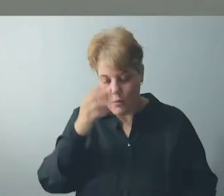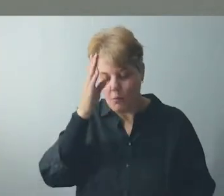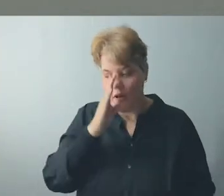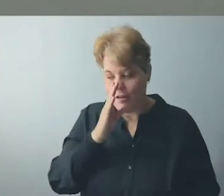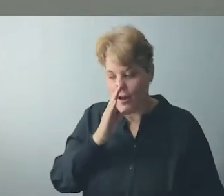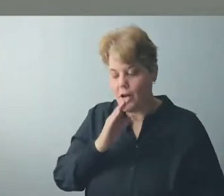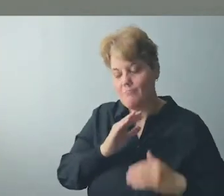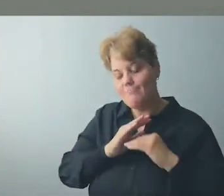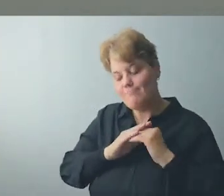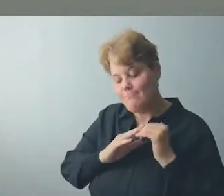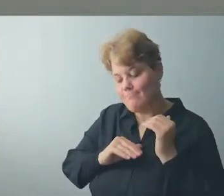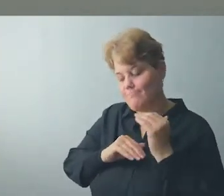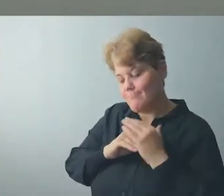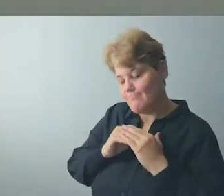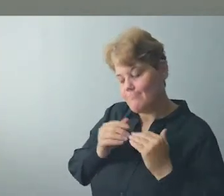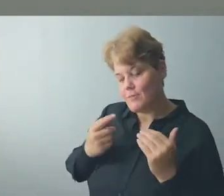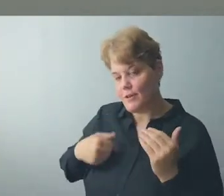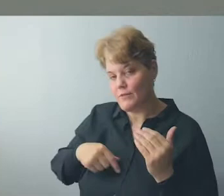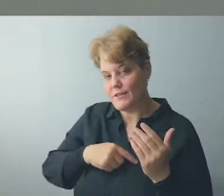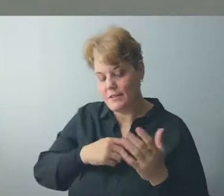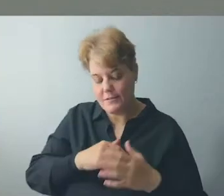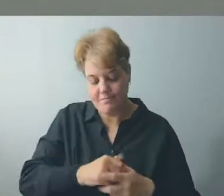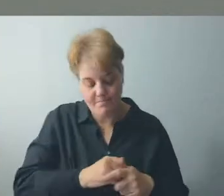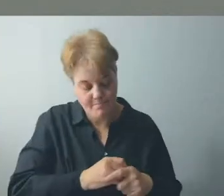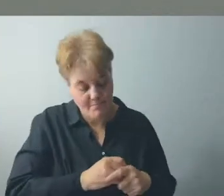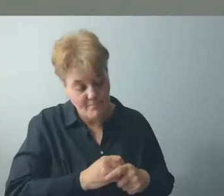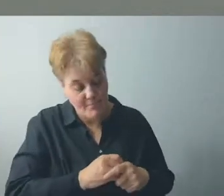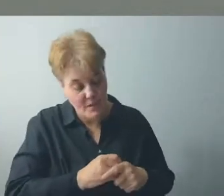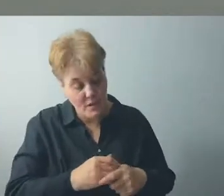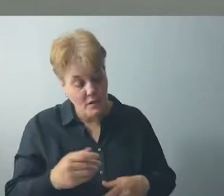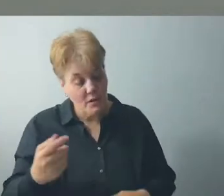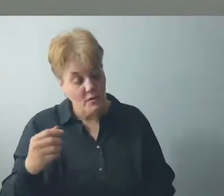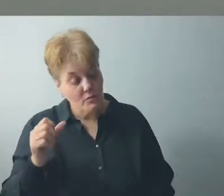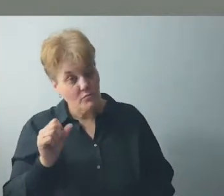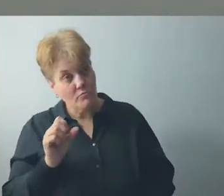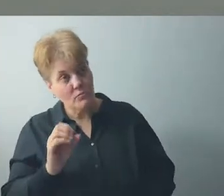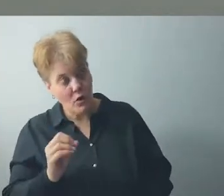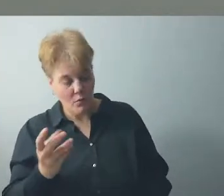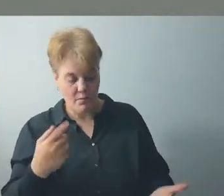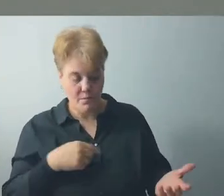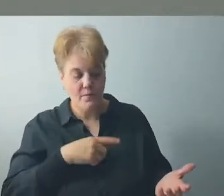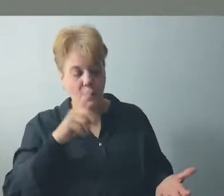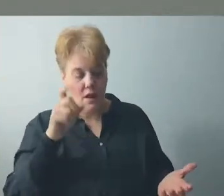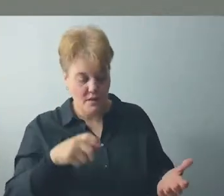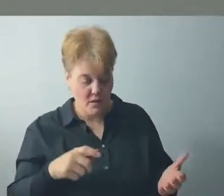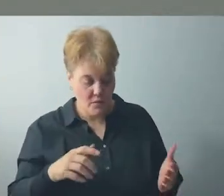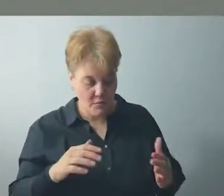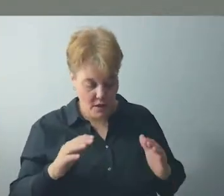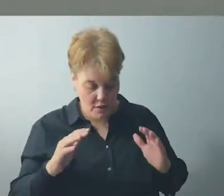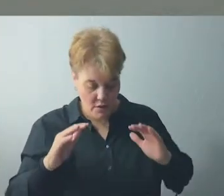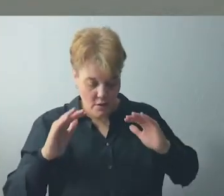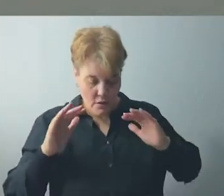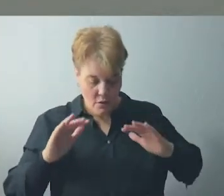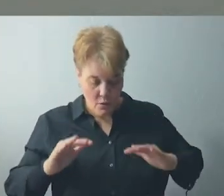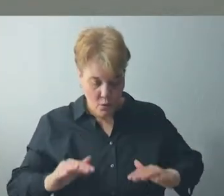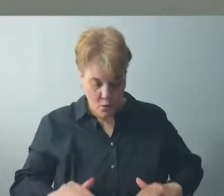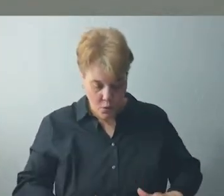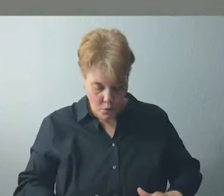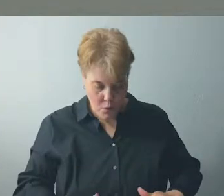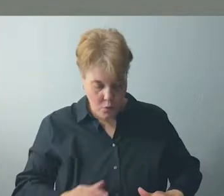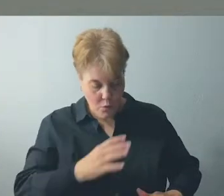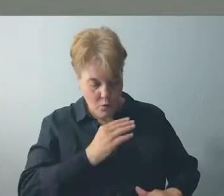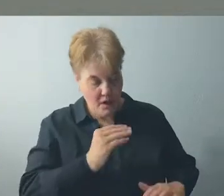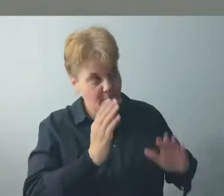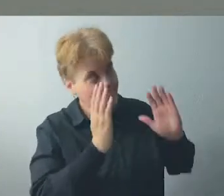Therefore, we have to quiet ourselves in order to hear his whispers, his still small voice. This is how